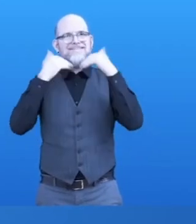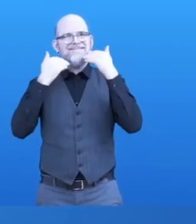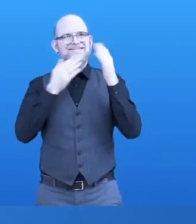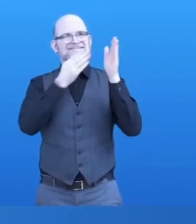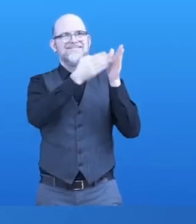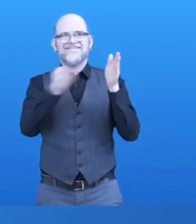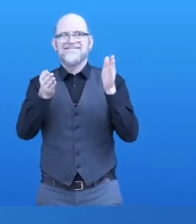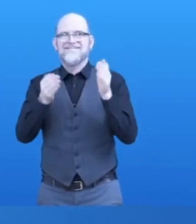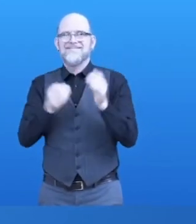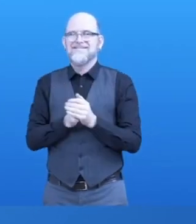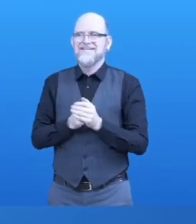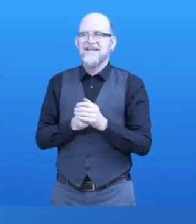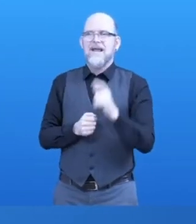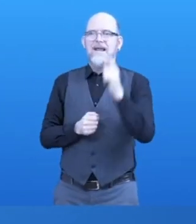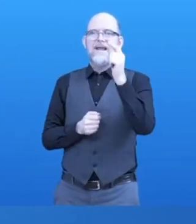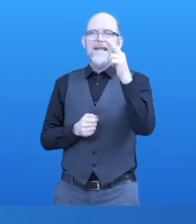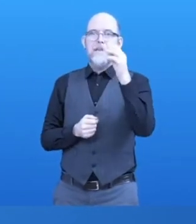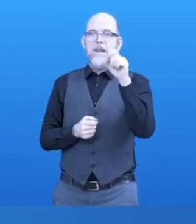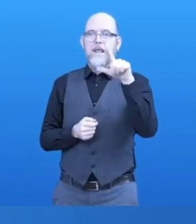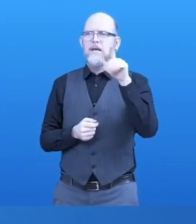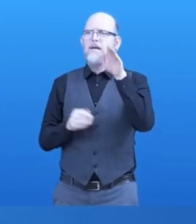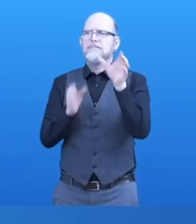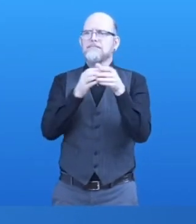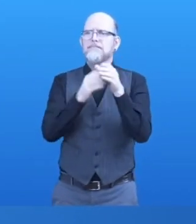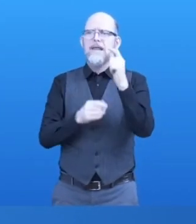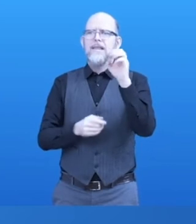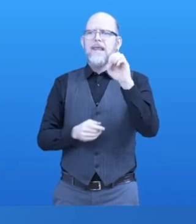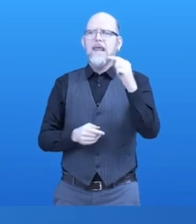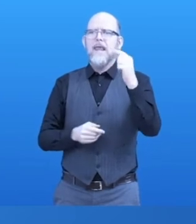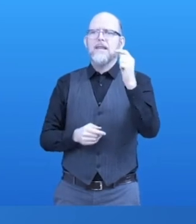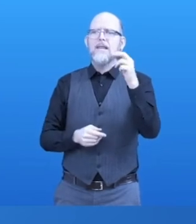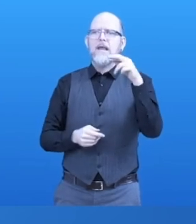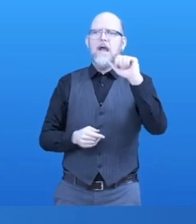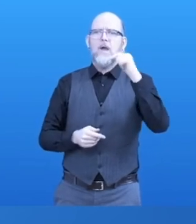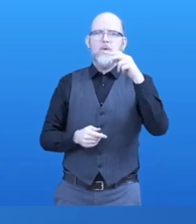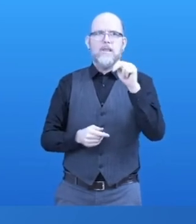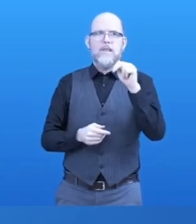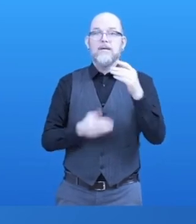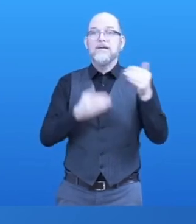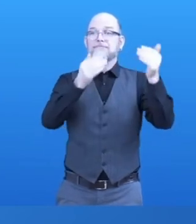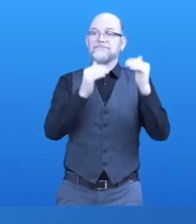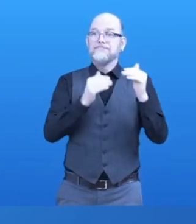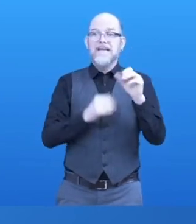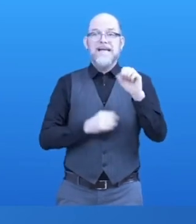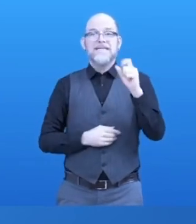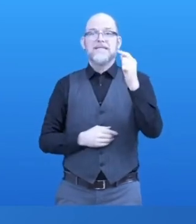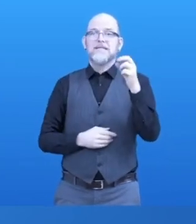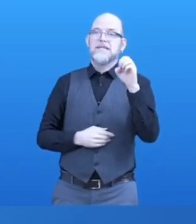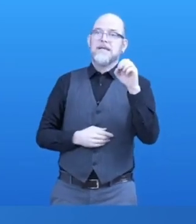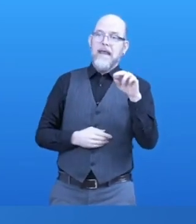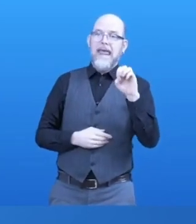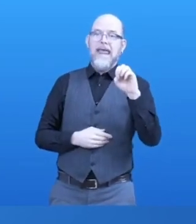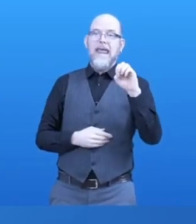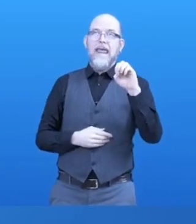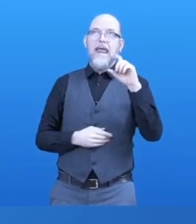Michael Tremel from Tetragon in Austria, Johannes Trevka-Betz from Oskar in Austria,